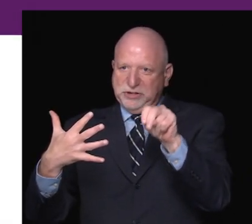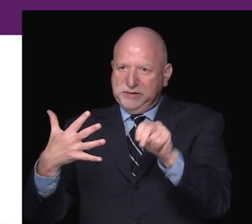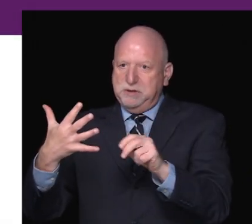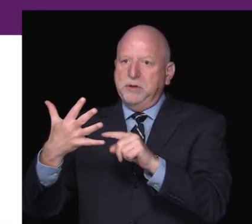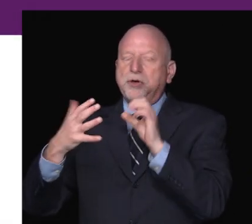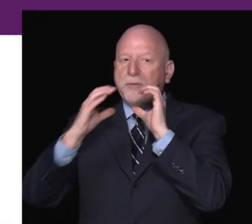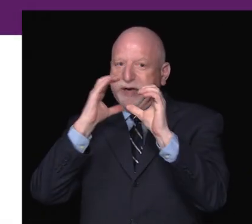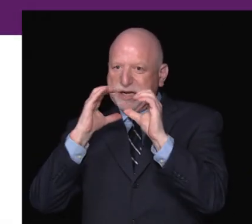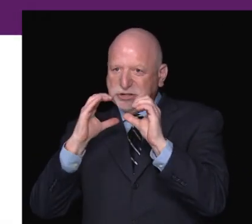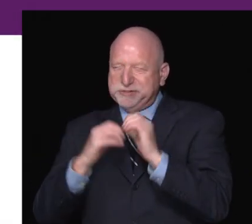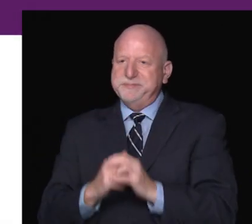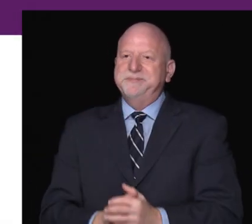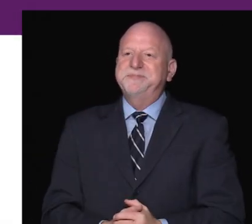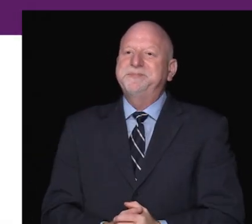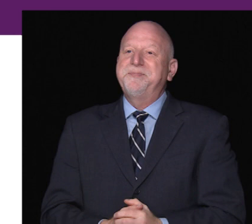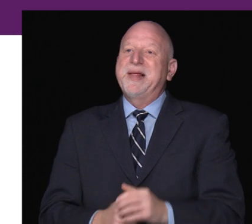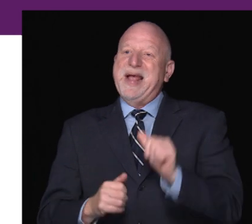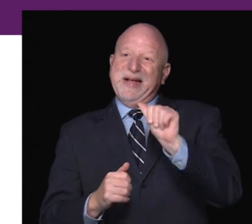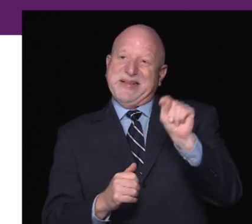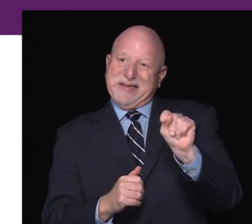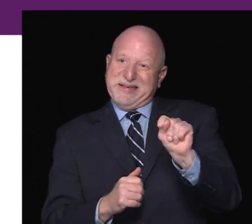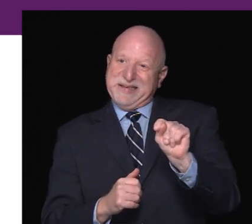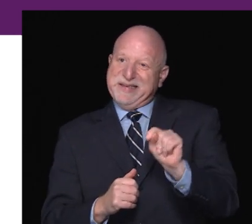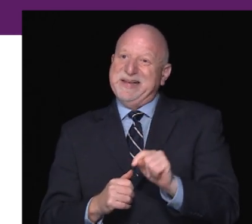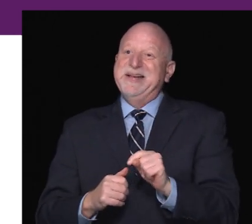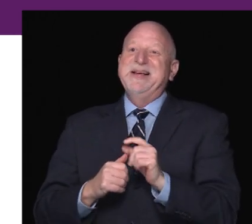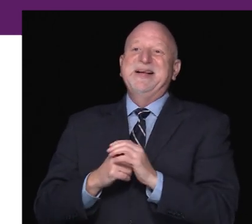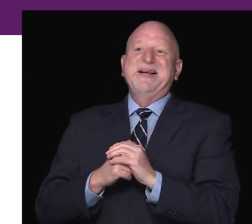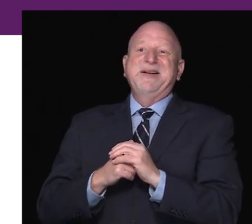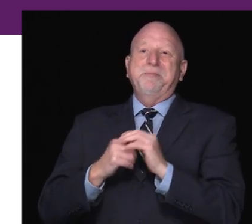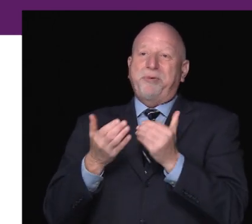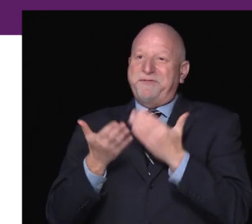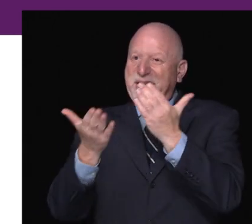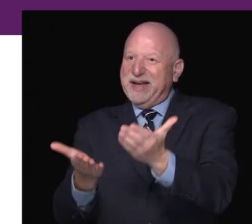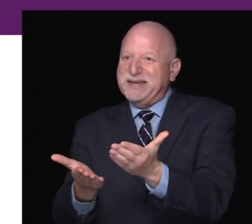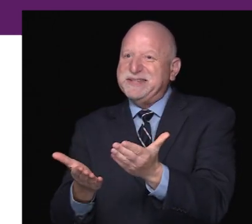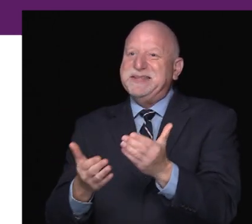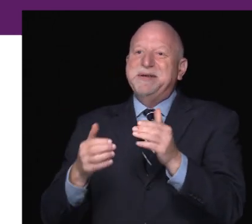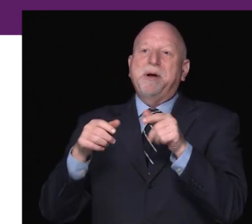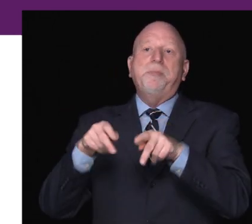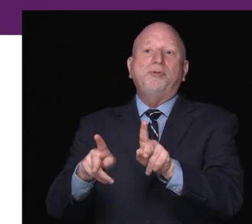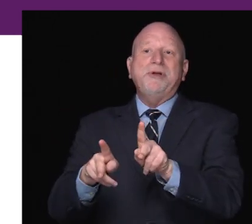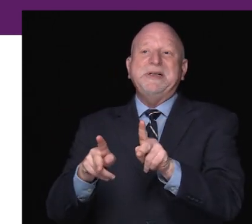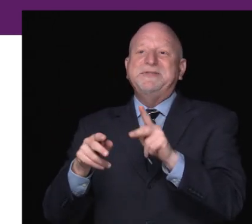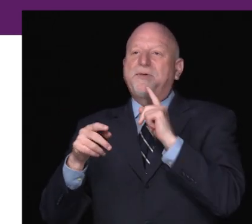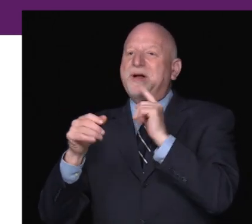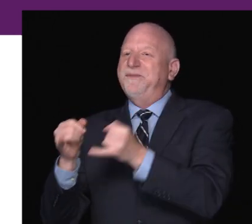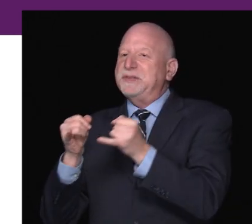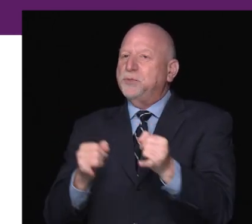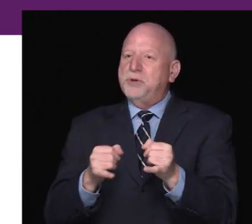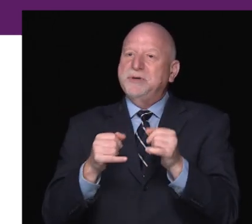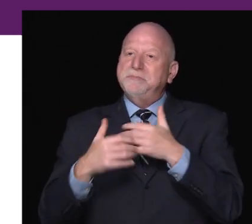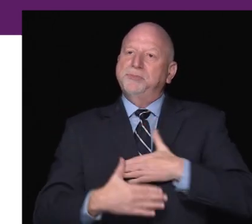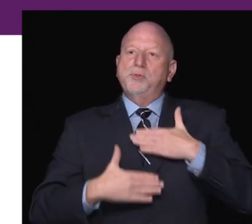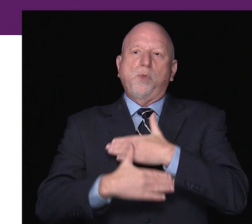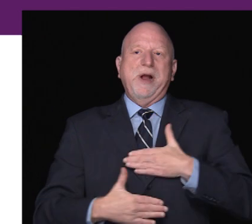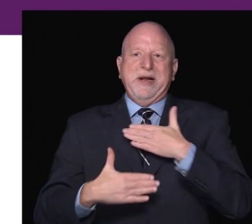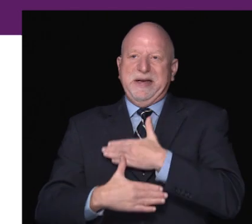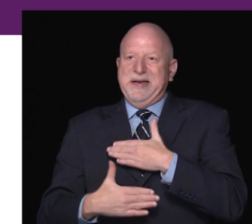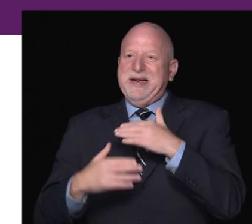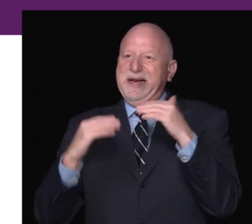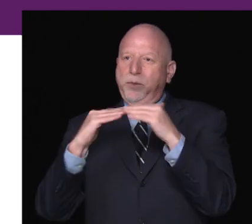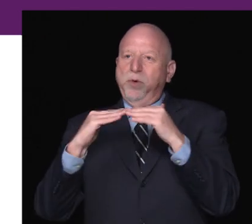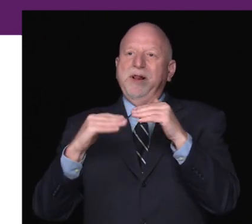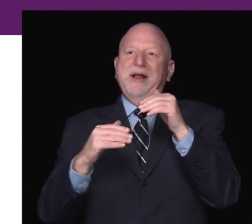AT is technology that enables individuals with disabilities to enjoy equal employment opportunities and provides